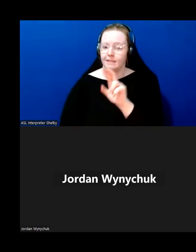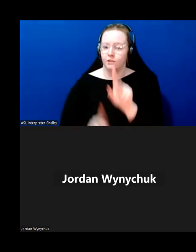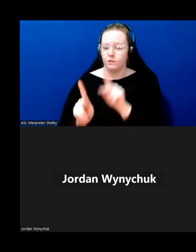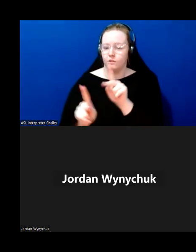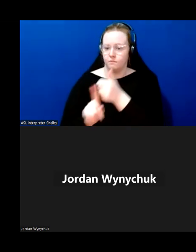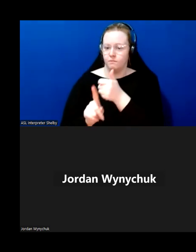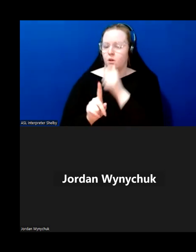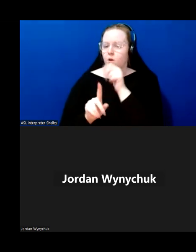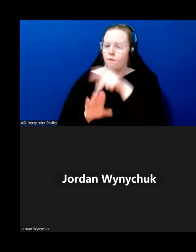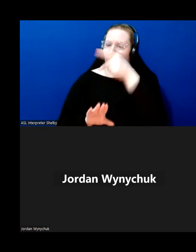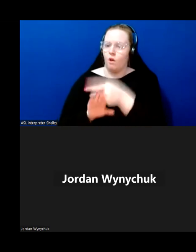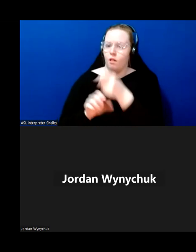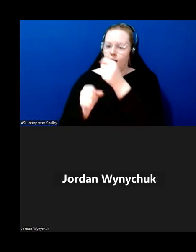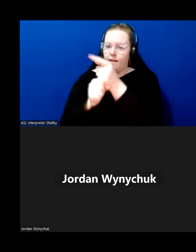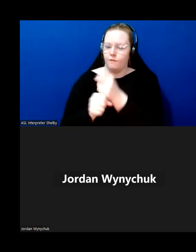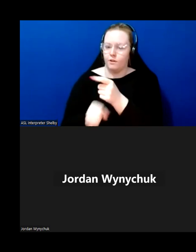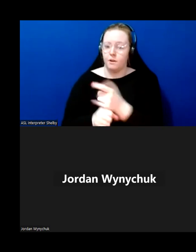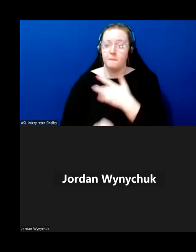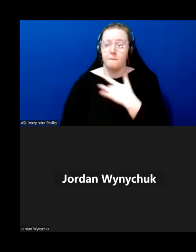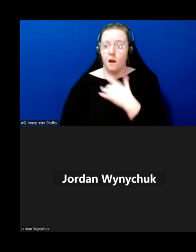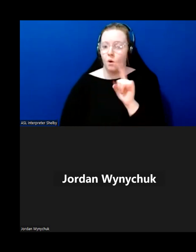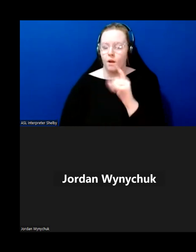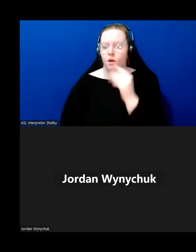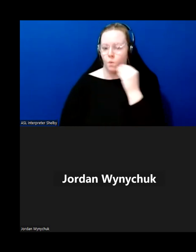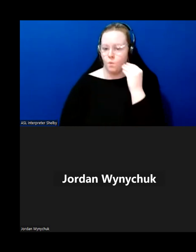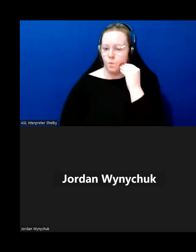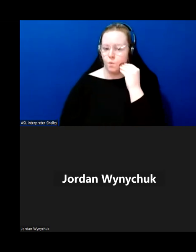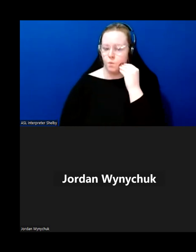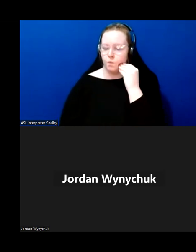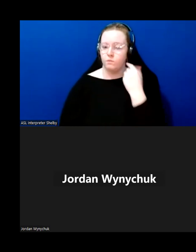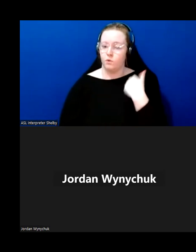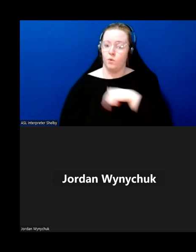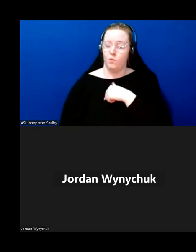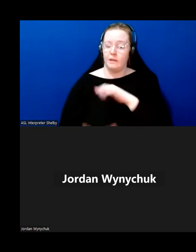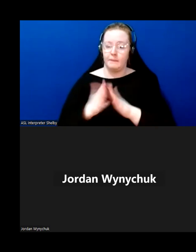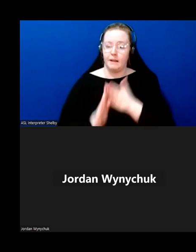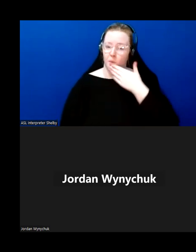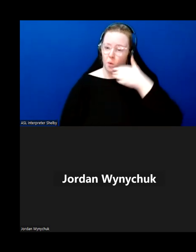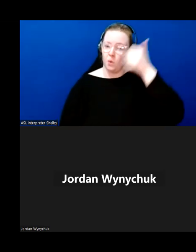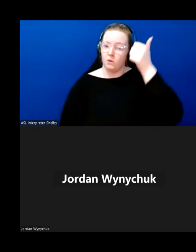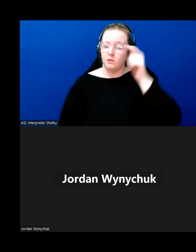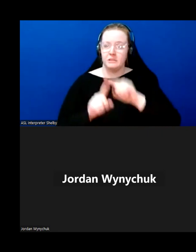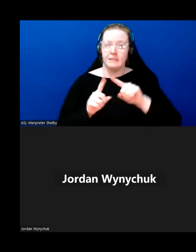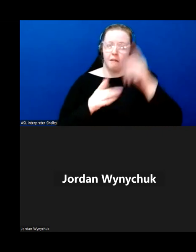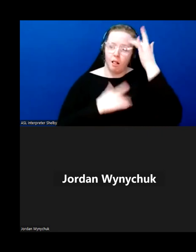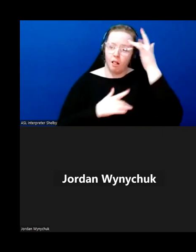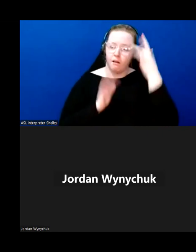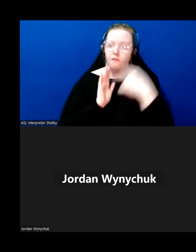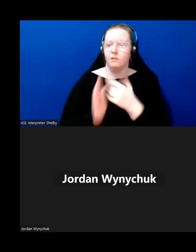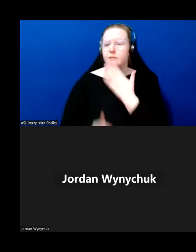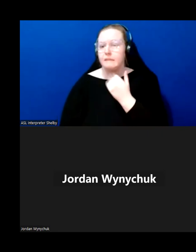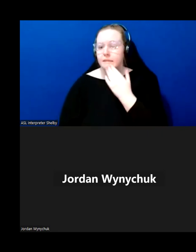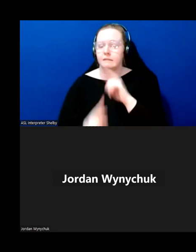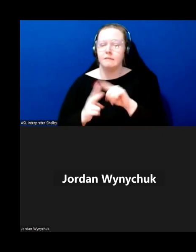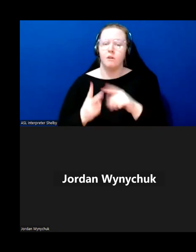the falls happen at home and as we get older certain chronic conditions uh diabetes heart can heart disease